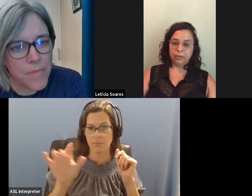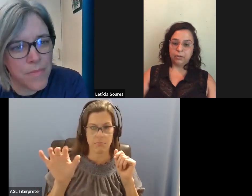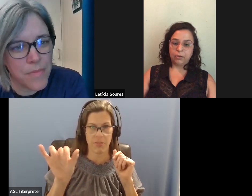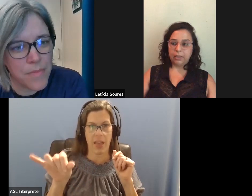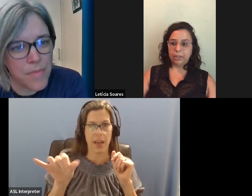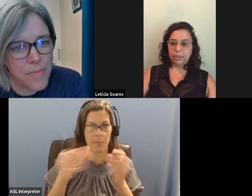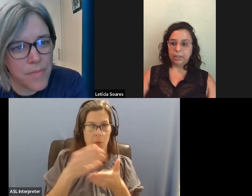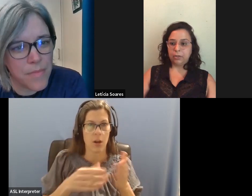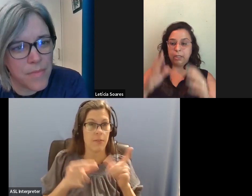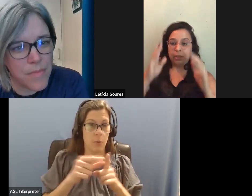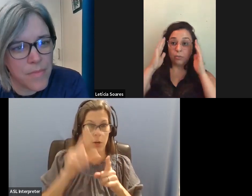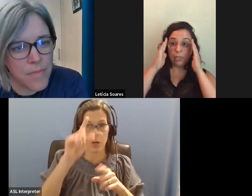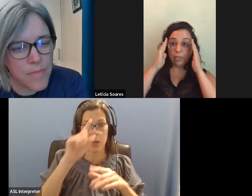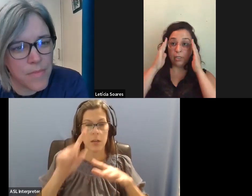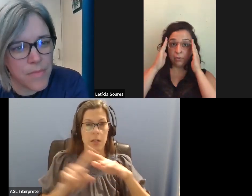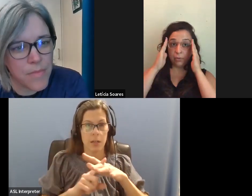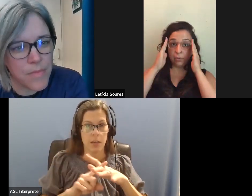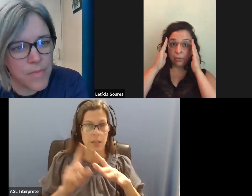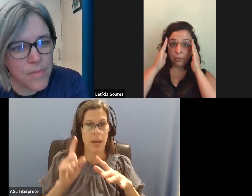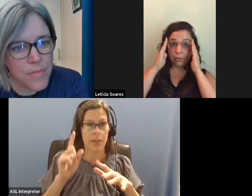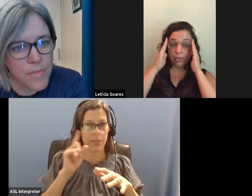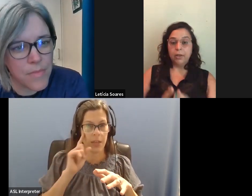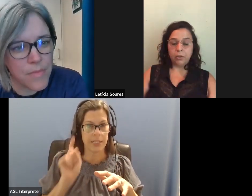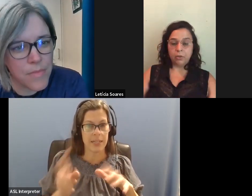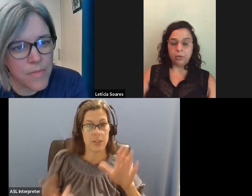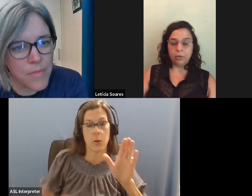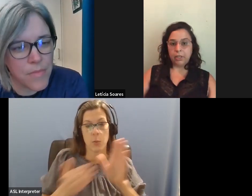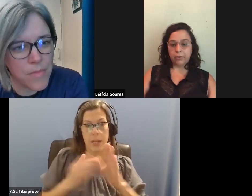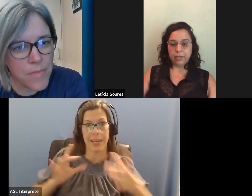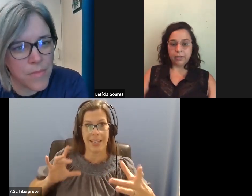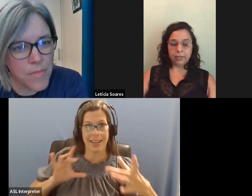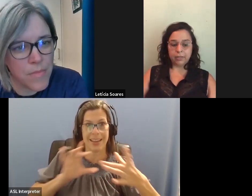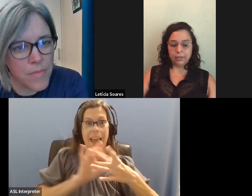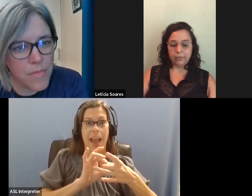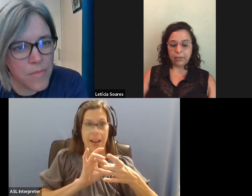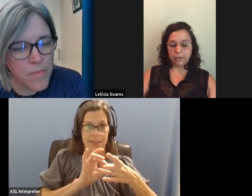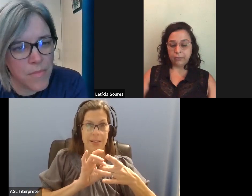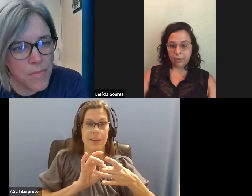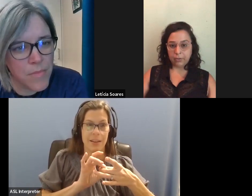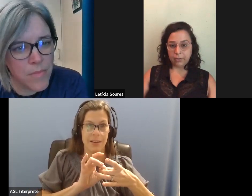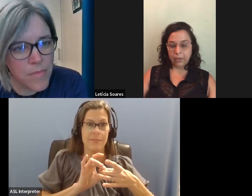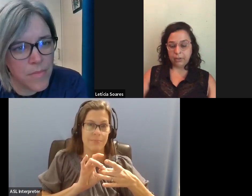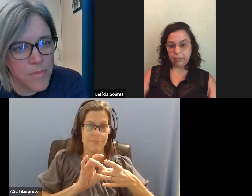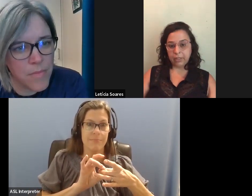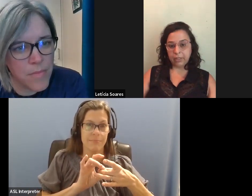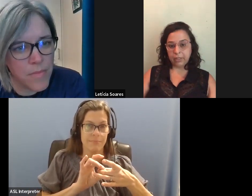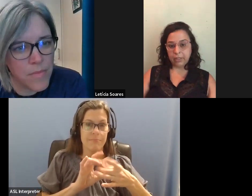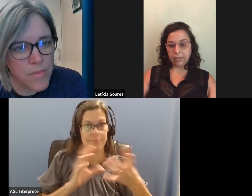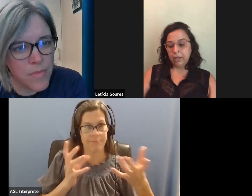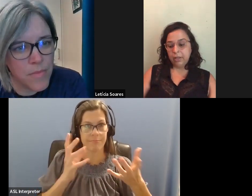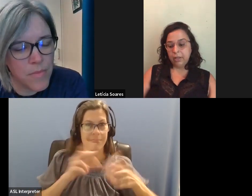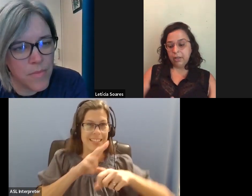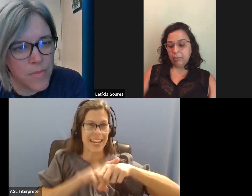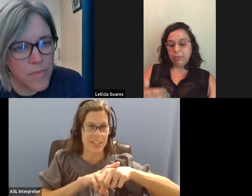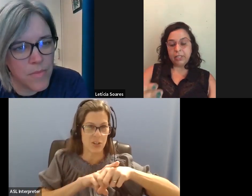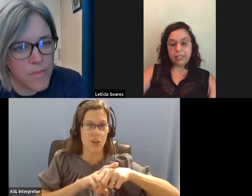that, uh, natural environments and nature need to be devoid from human influences is a very